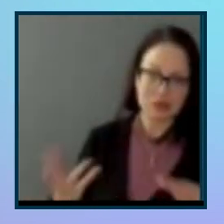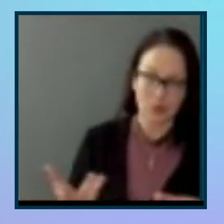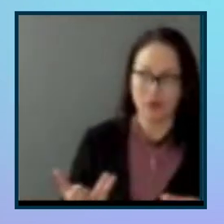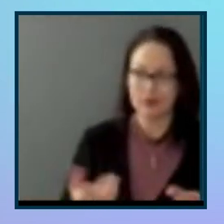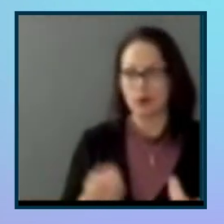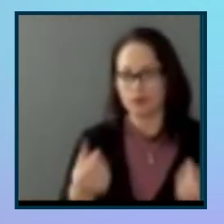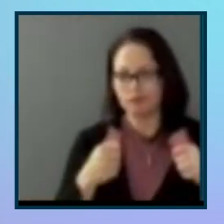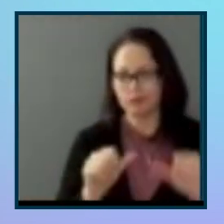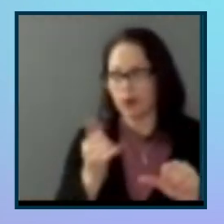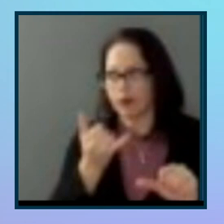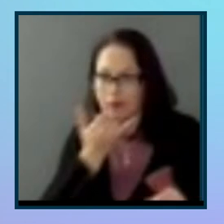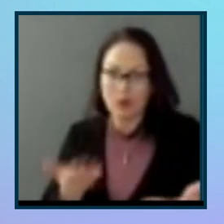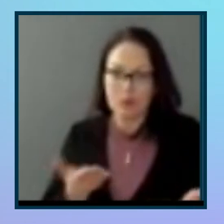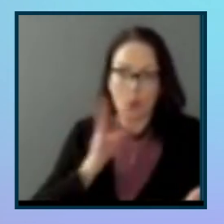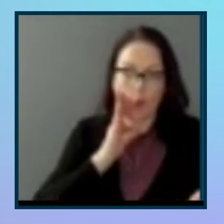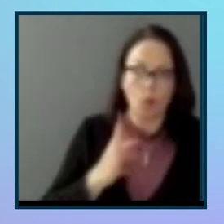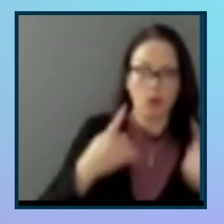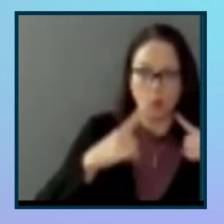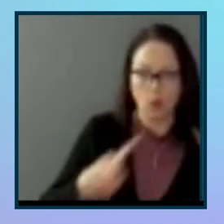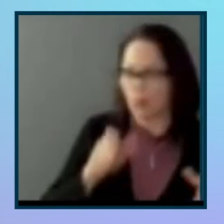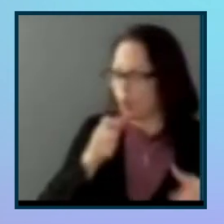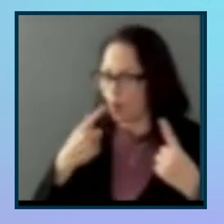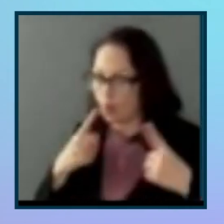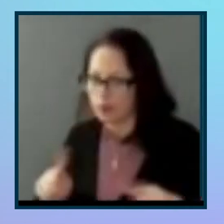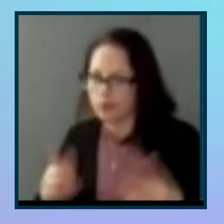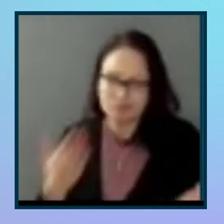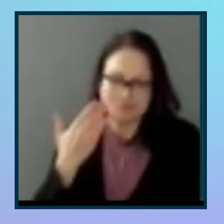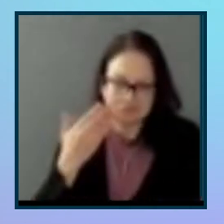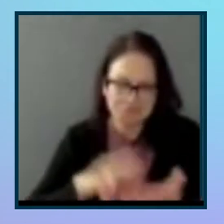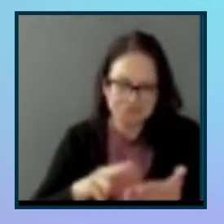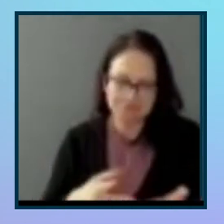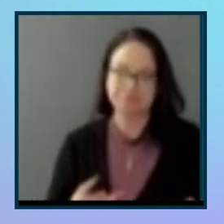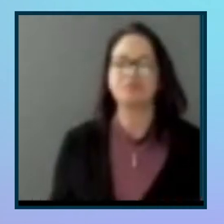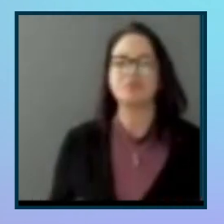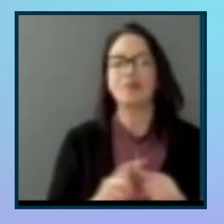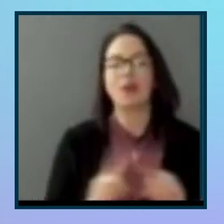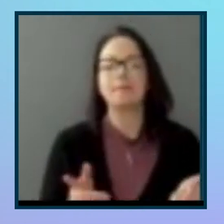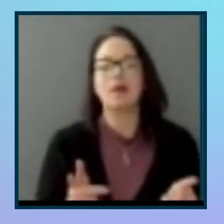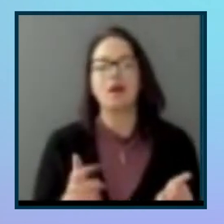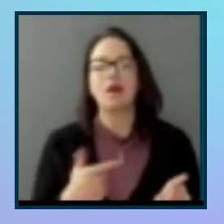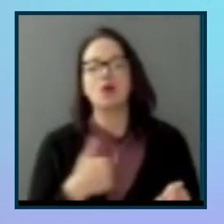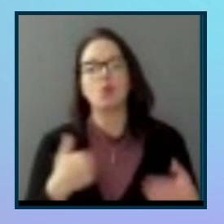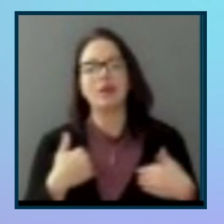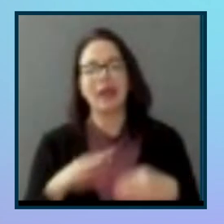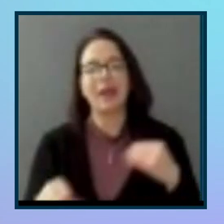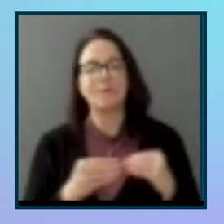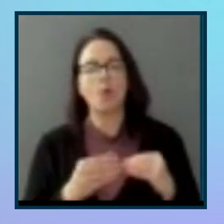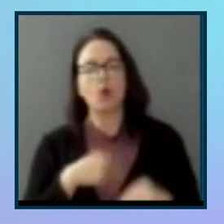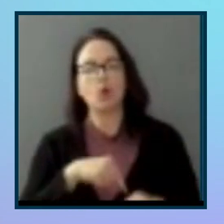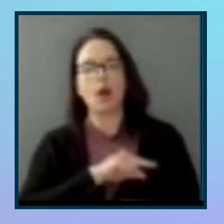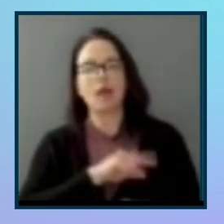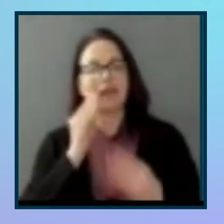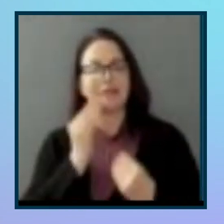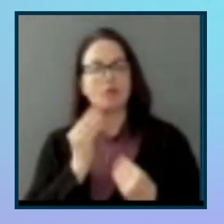what will and will not work. But I will say, we just got so much more quality information